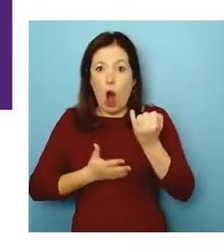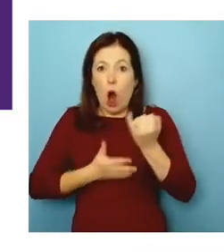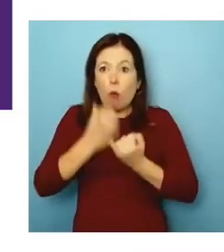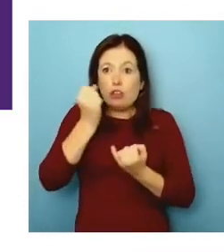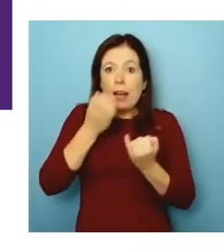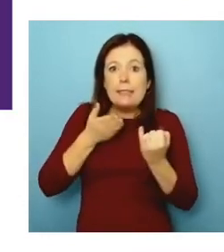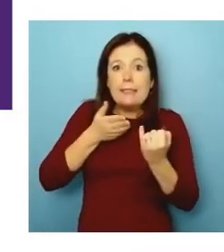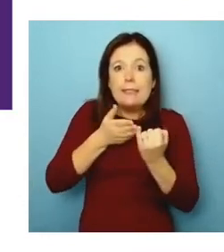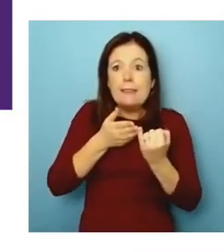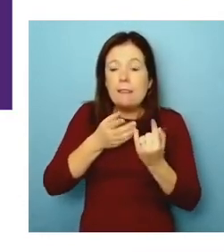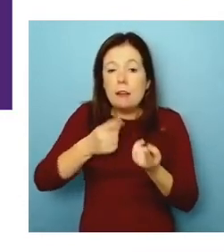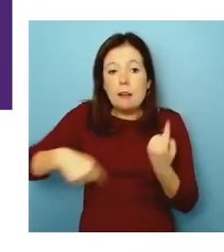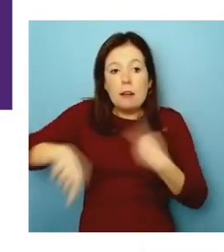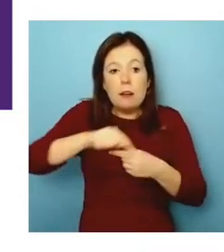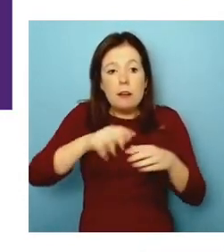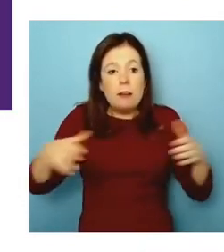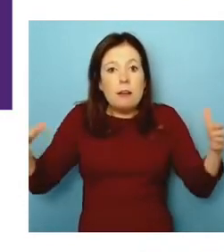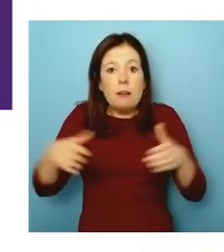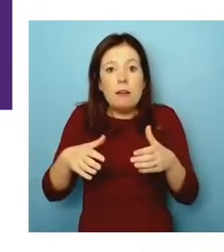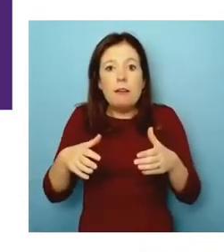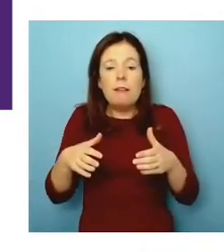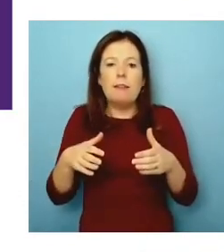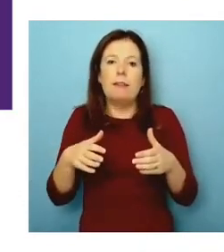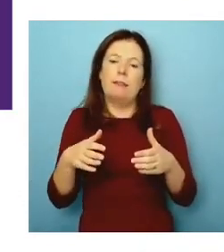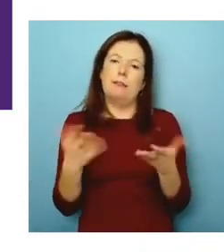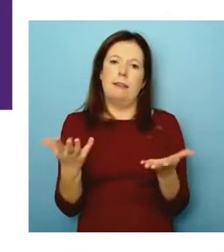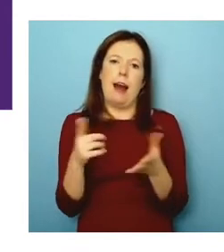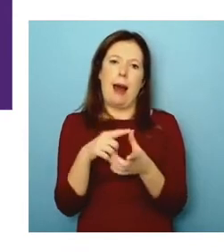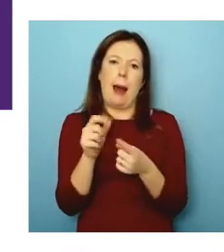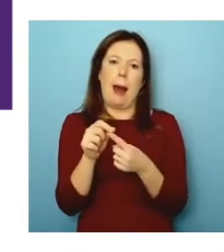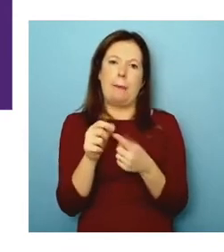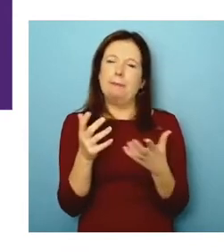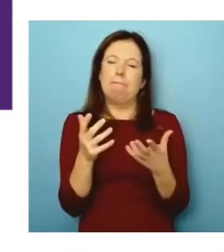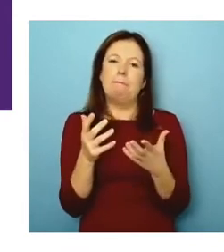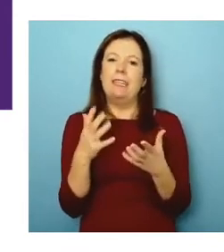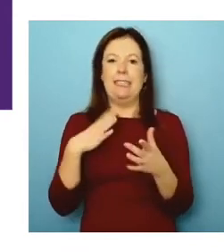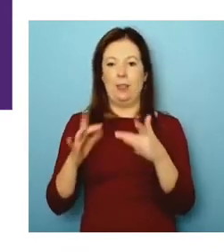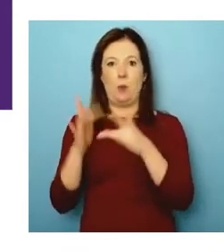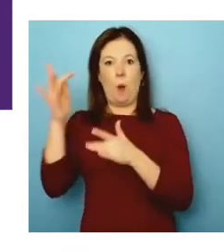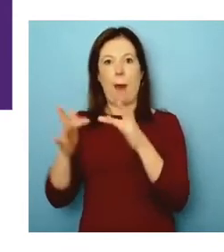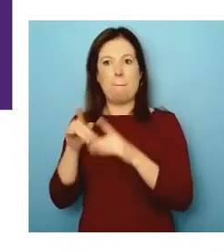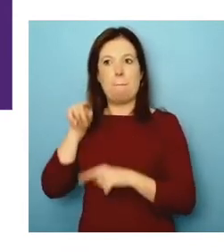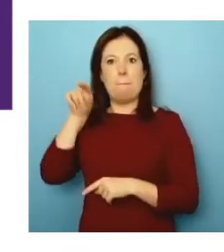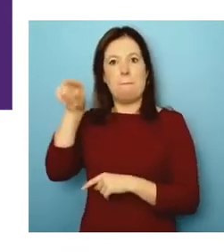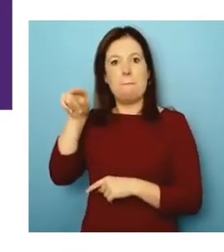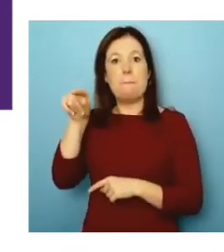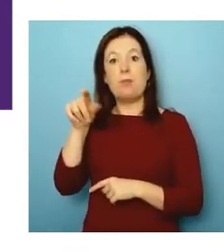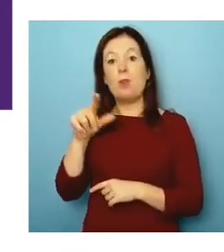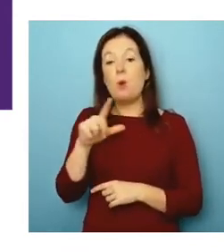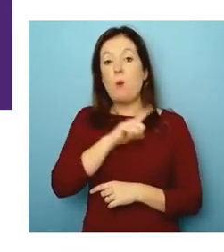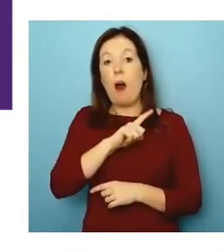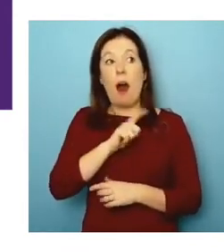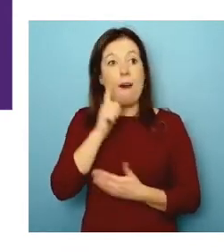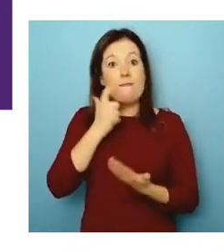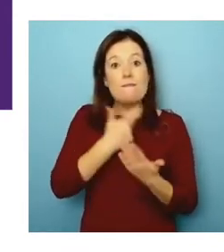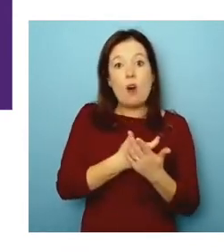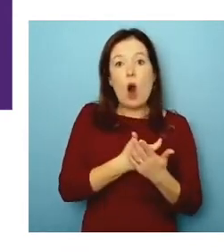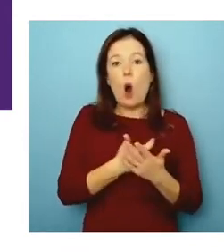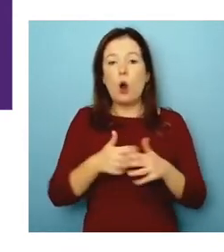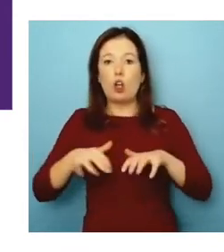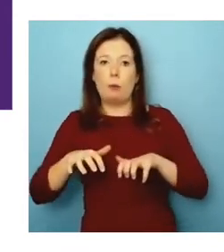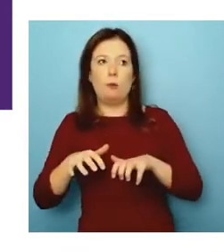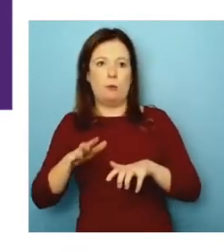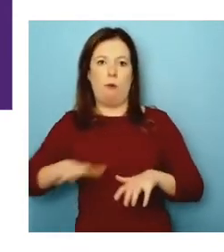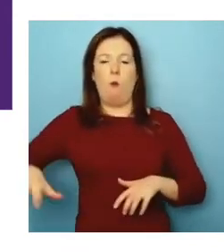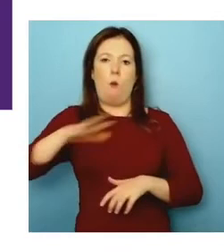the whole class to take part. we design an app, we're going to have to do a web interface because anyone with any phone or any computer can take part.